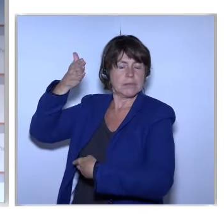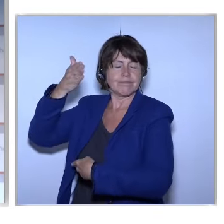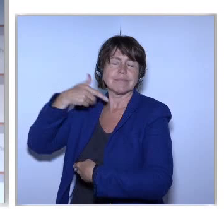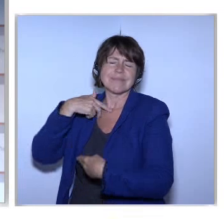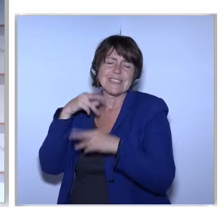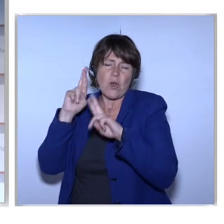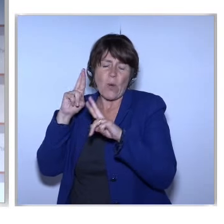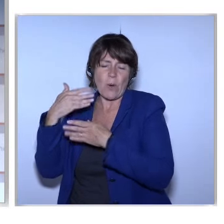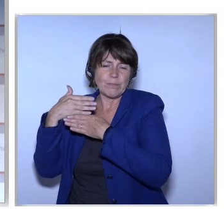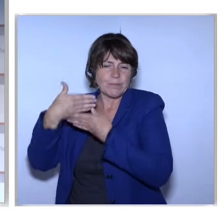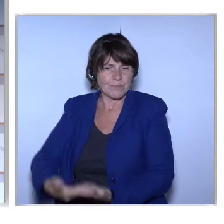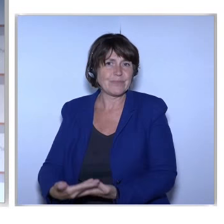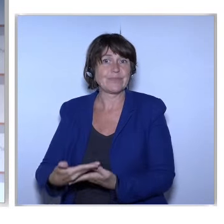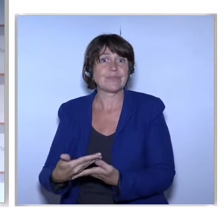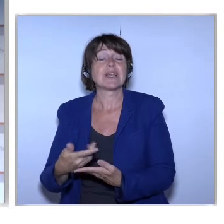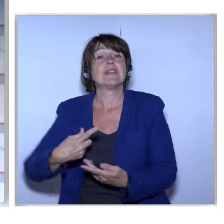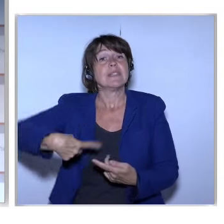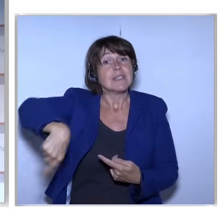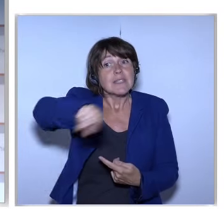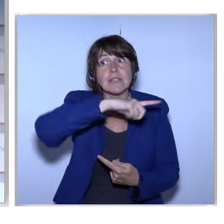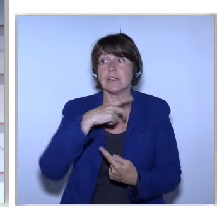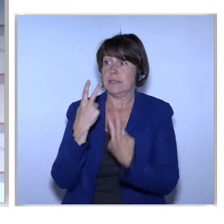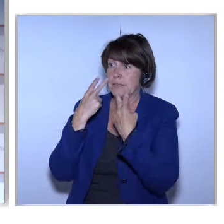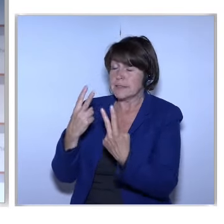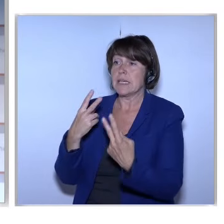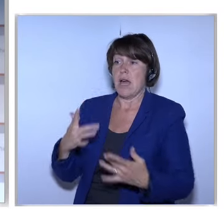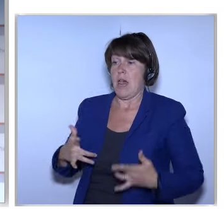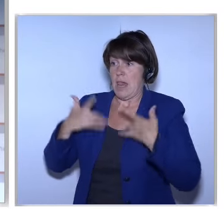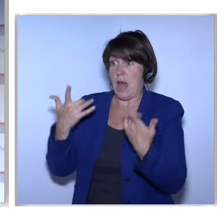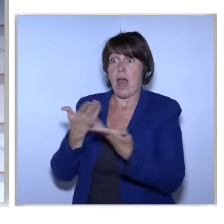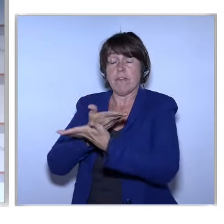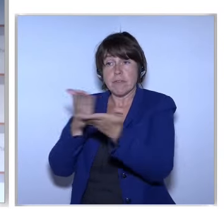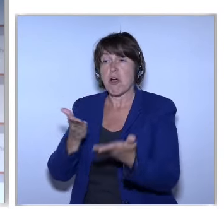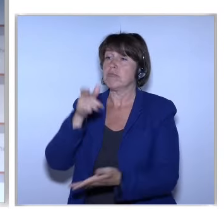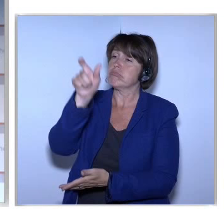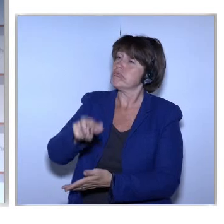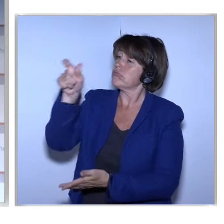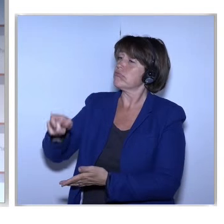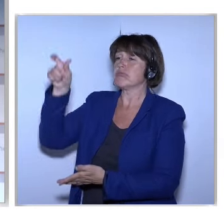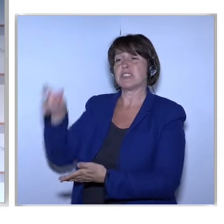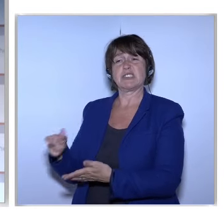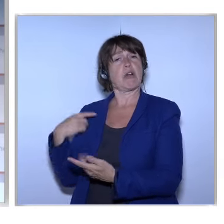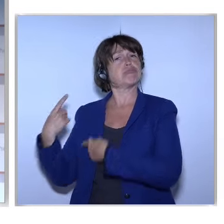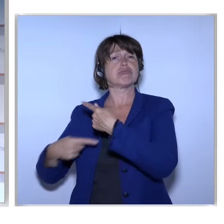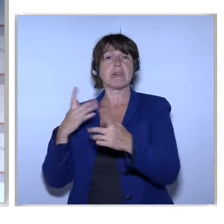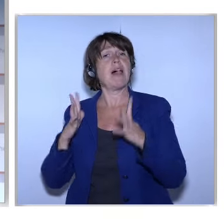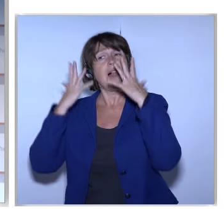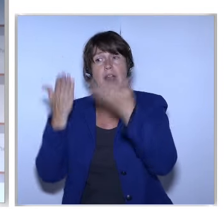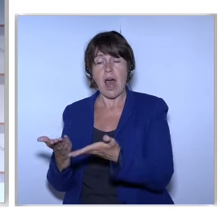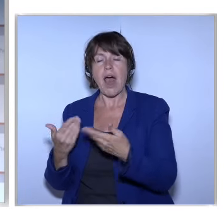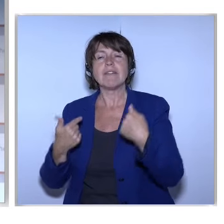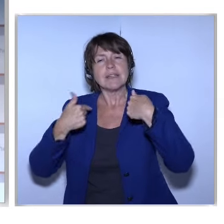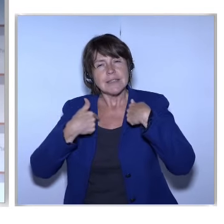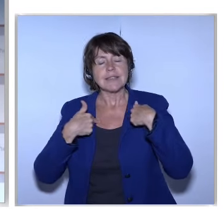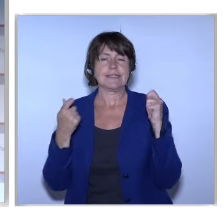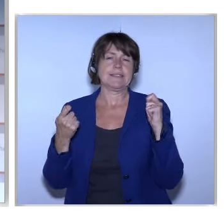Short Thoughts Taken From The Lives Of Extraordinary Ordinary Citizens Together We Can Look At The World In